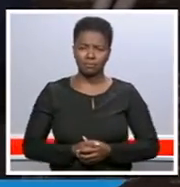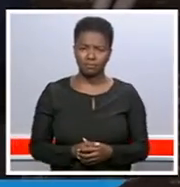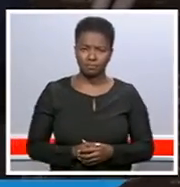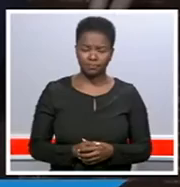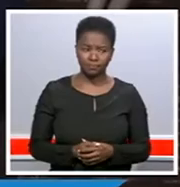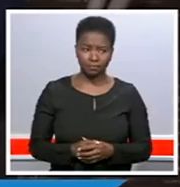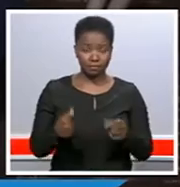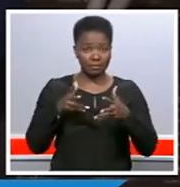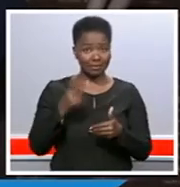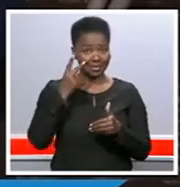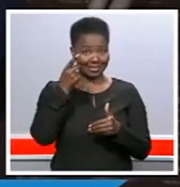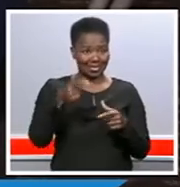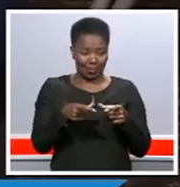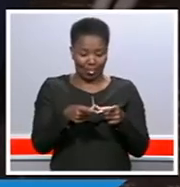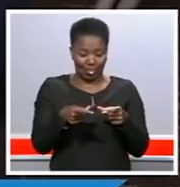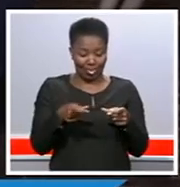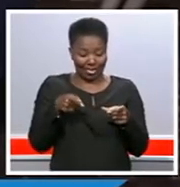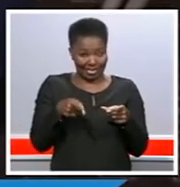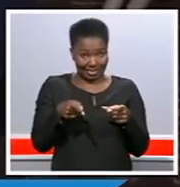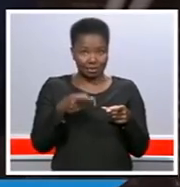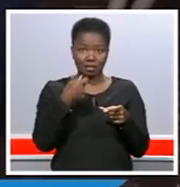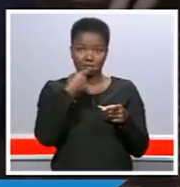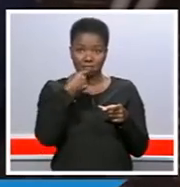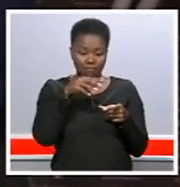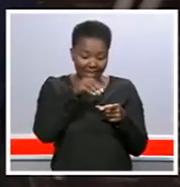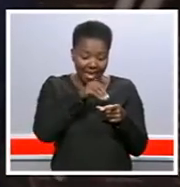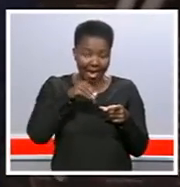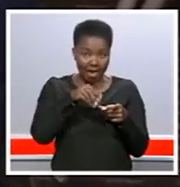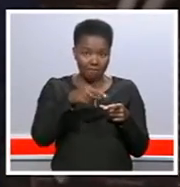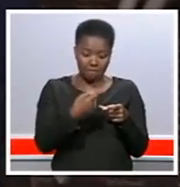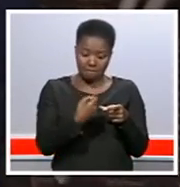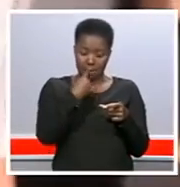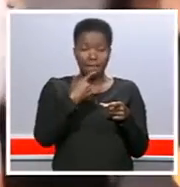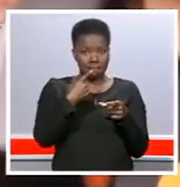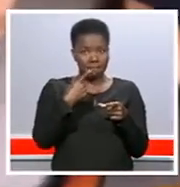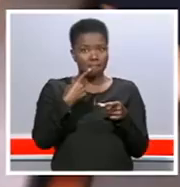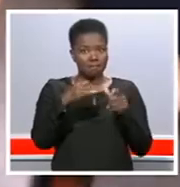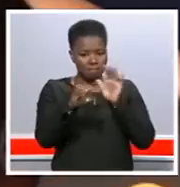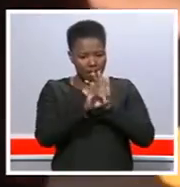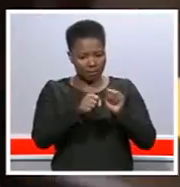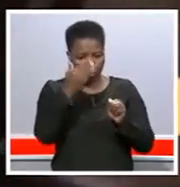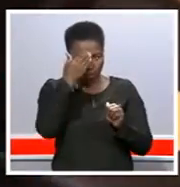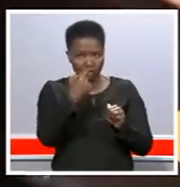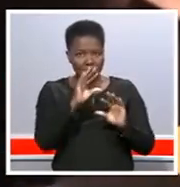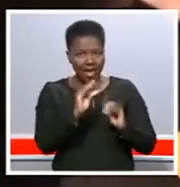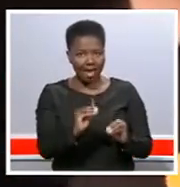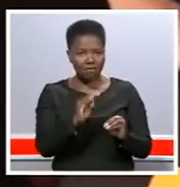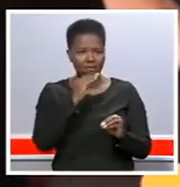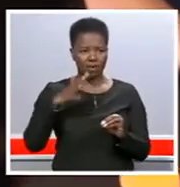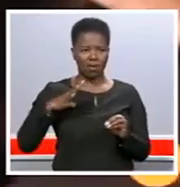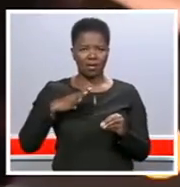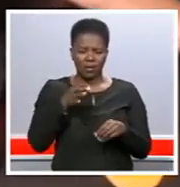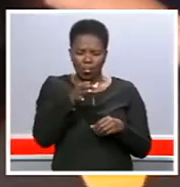Could this little device help patients keep up with their ARV treatment? WisePill is a small pill